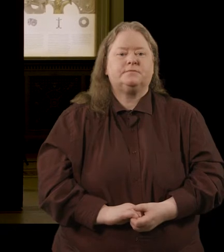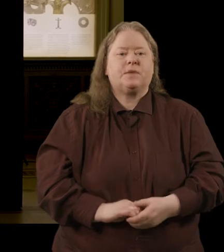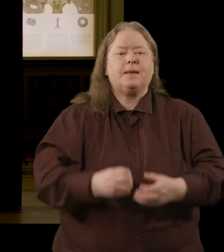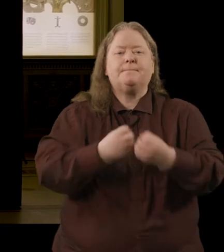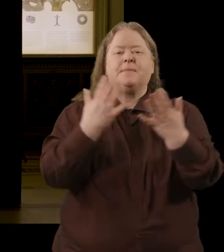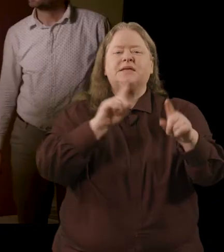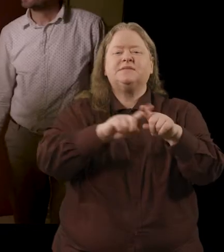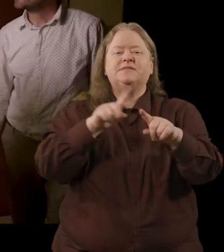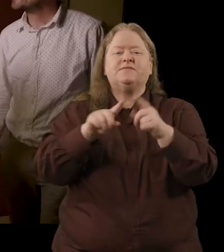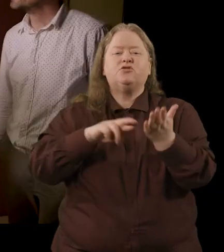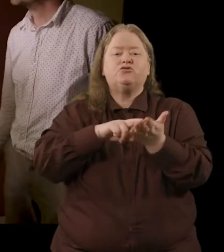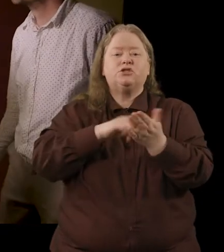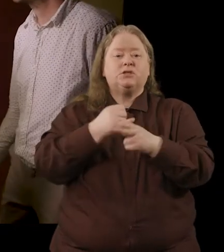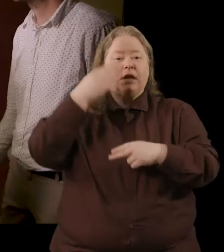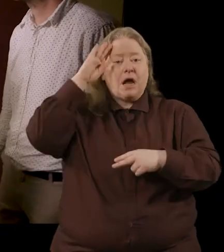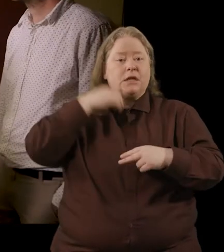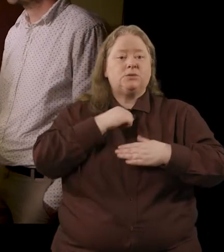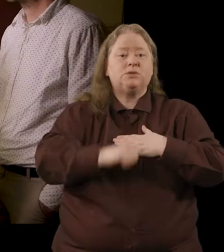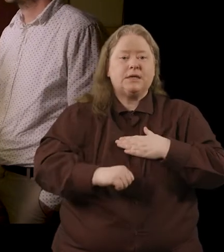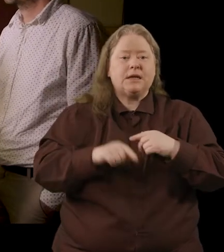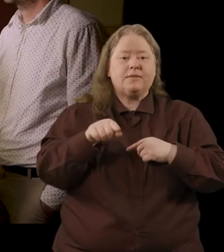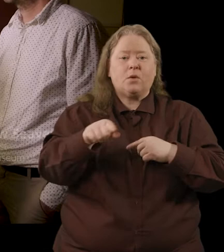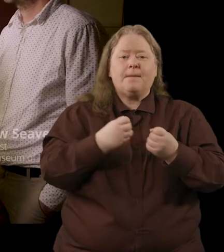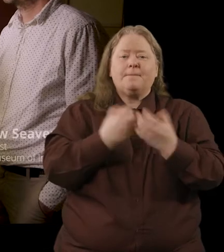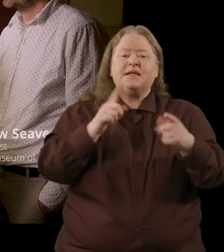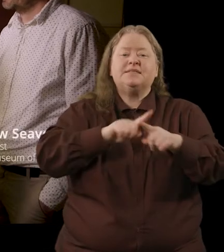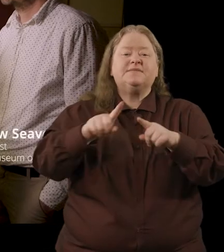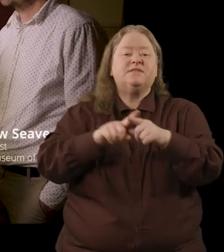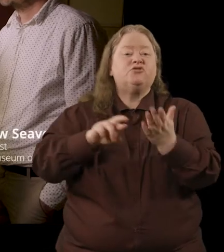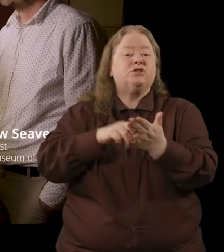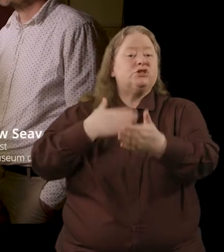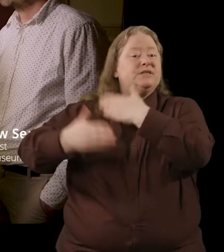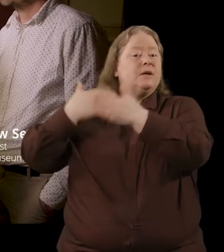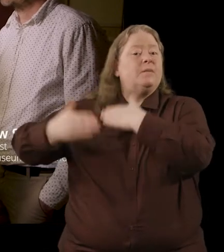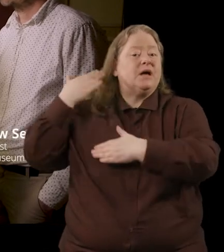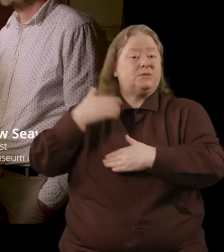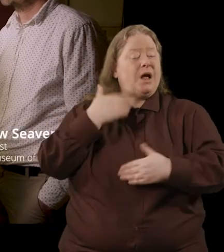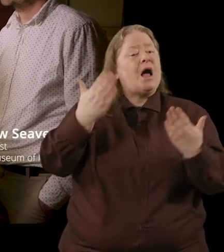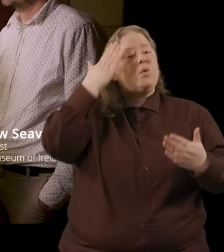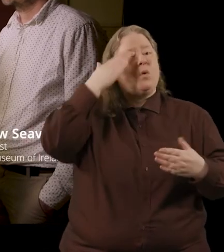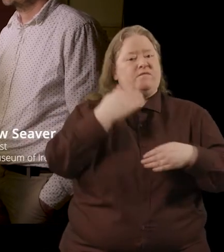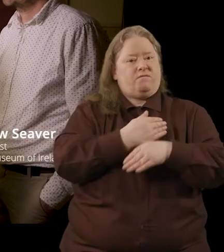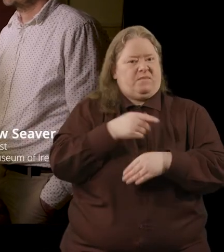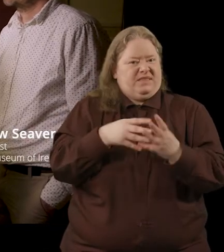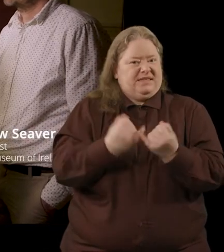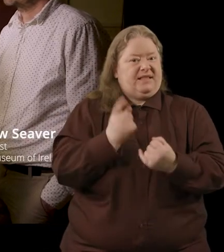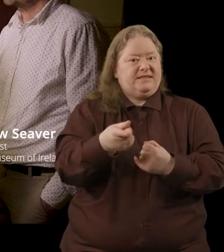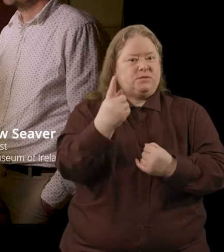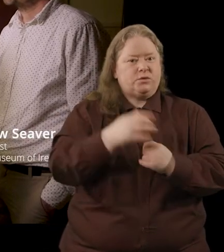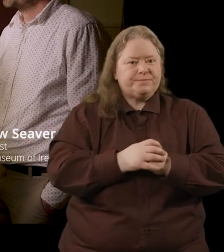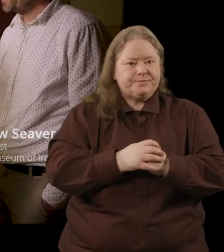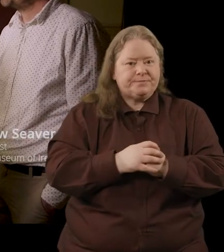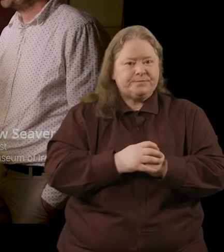There are many different religions in Ireland today and there were many different religions in the past and we know this from objects like